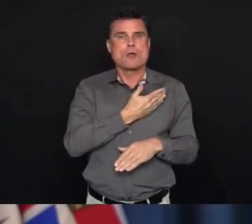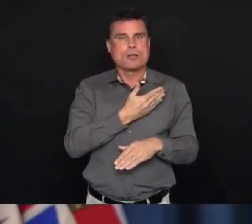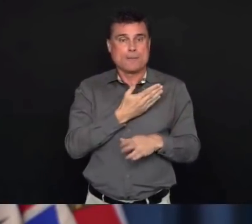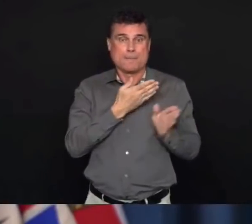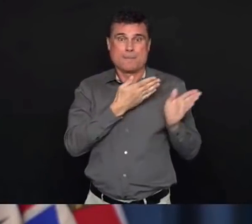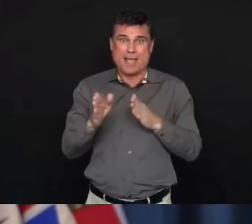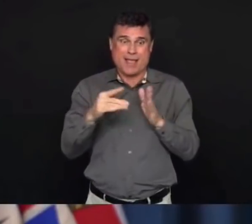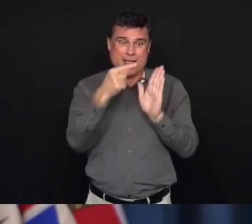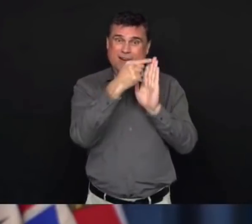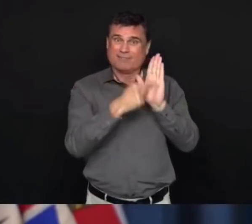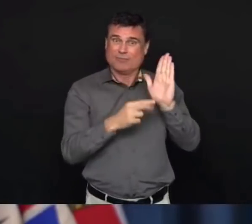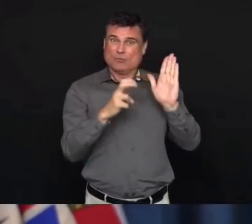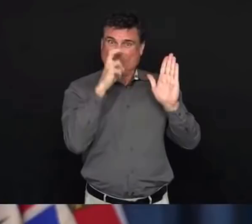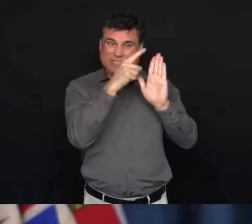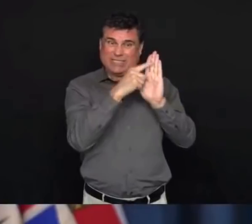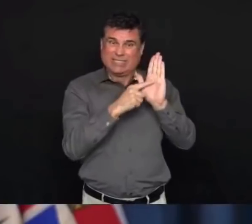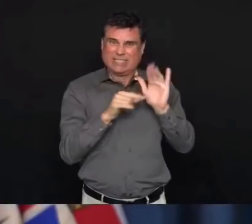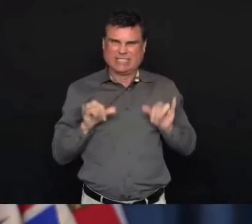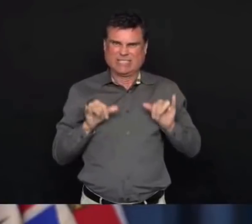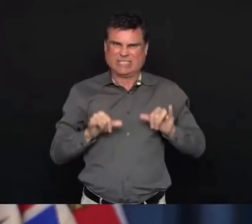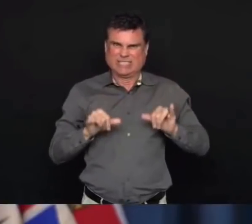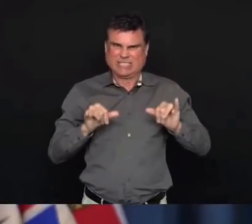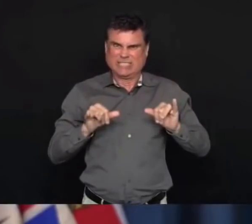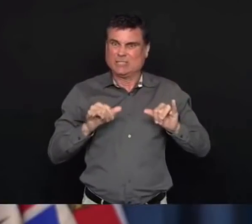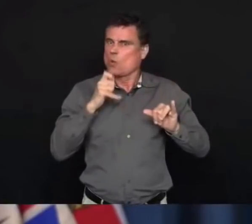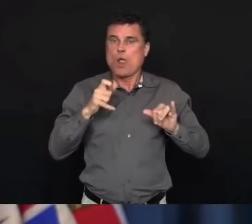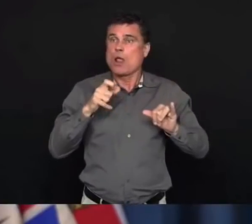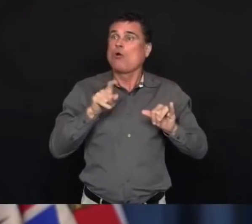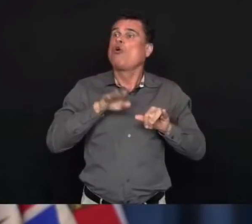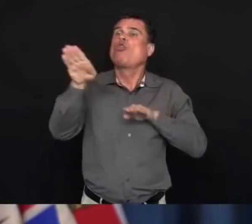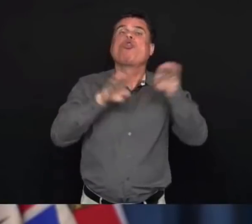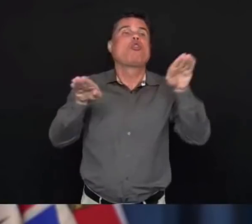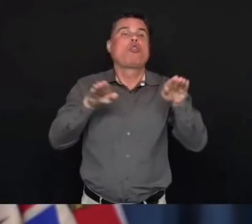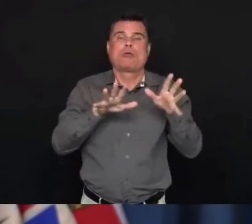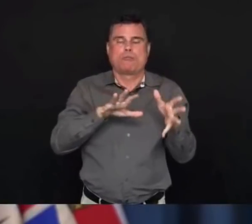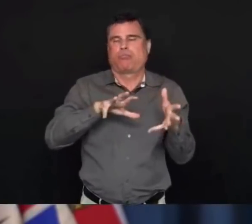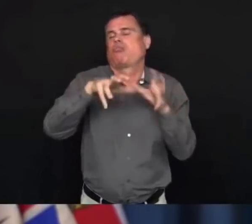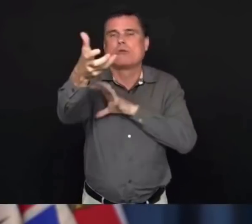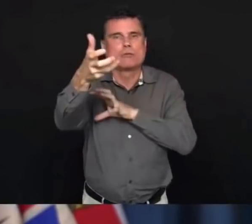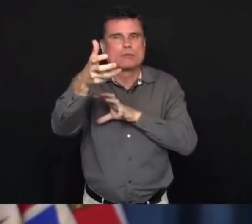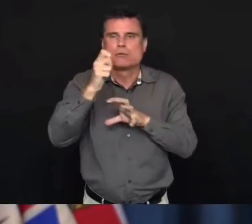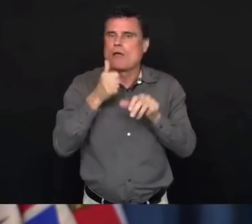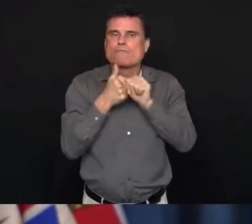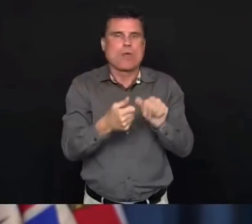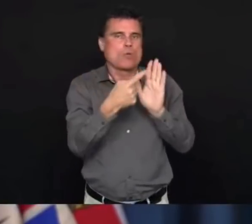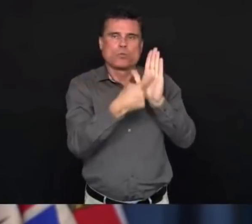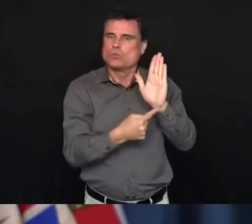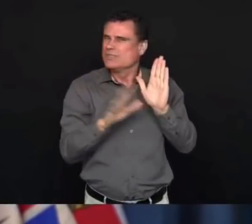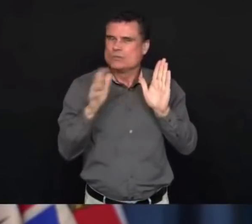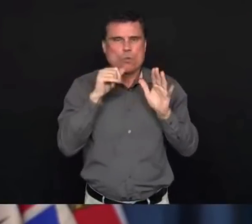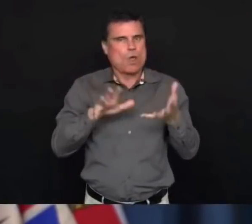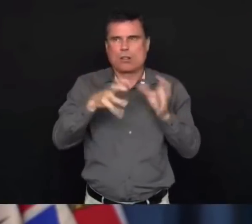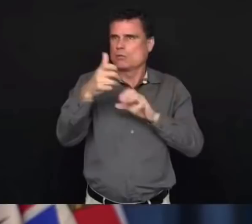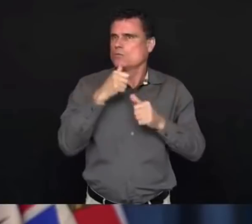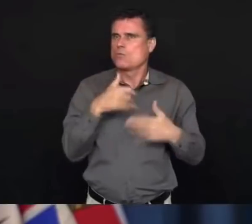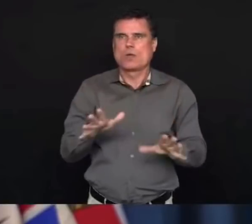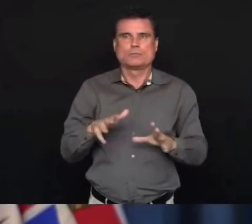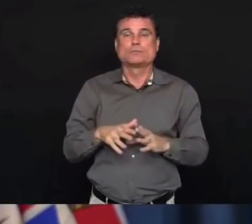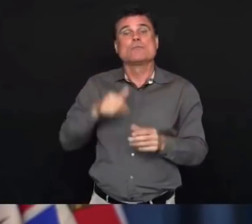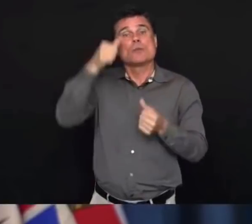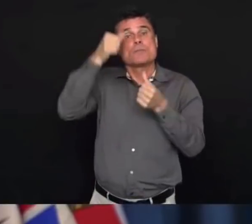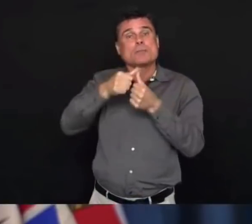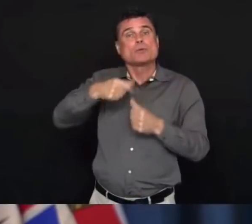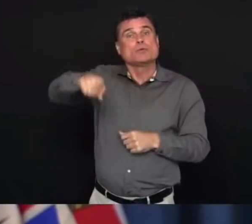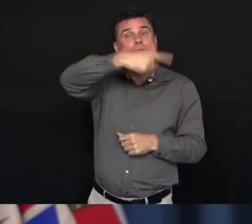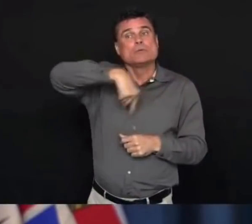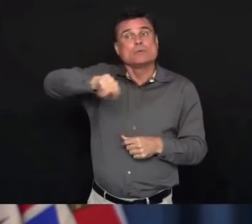every day, we are in the thick of it right now. We are still watching what's happening across the country and across the globe and it is no time for